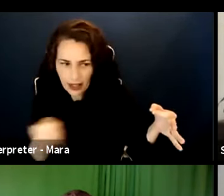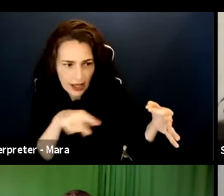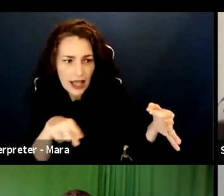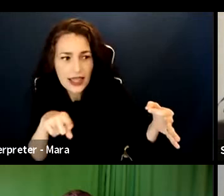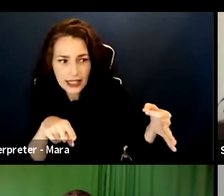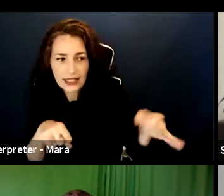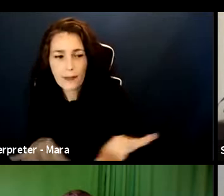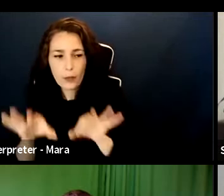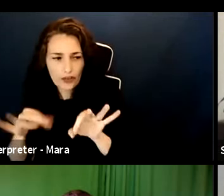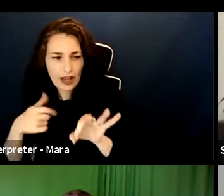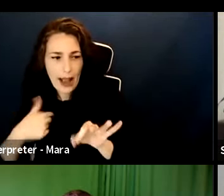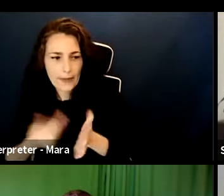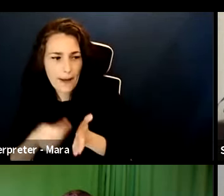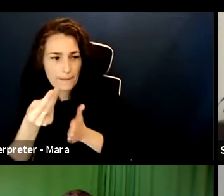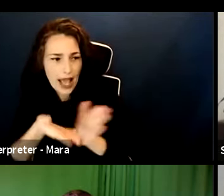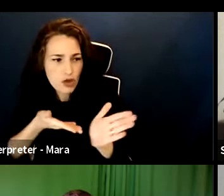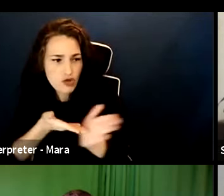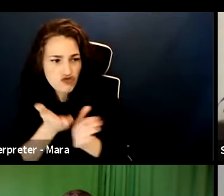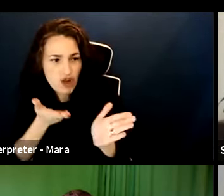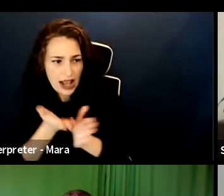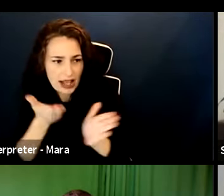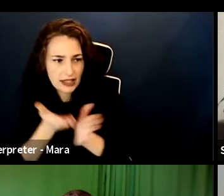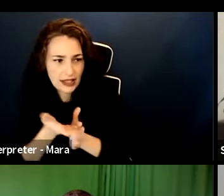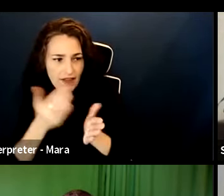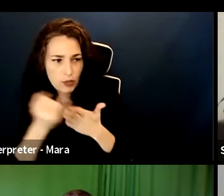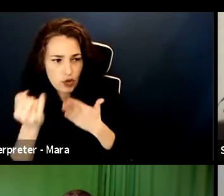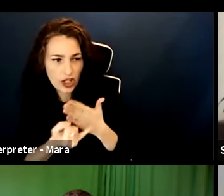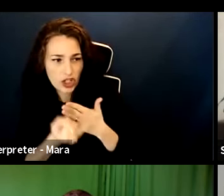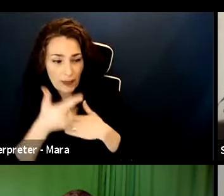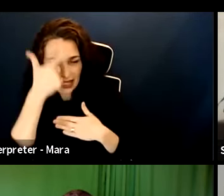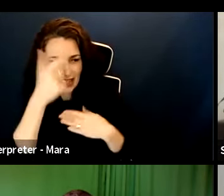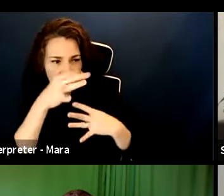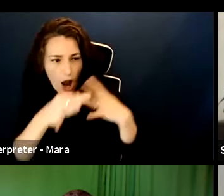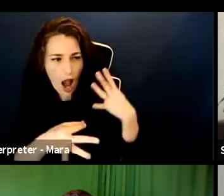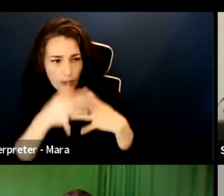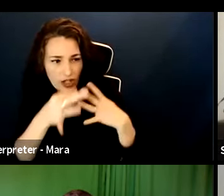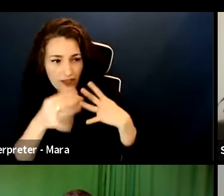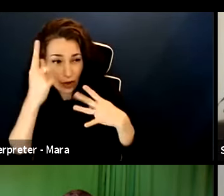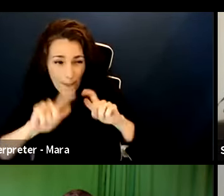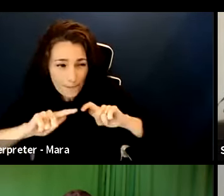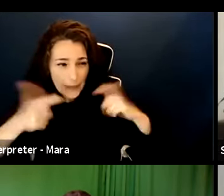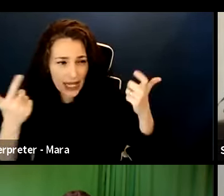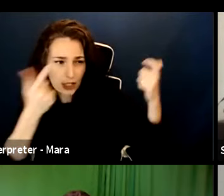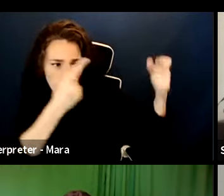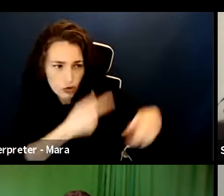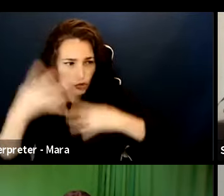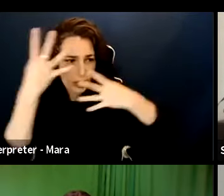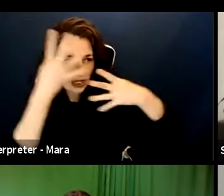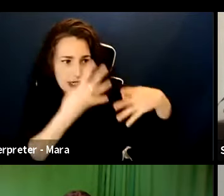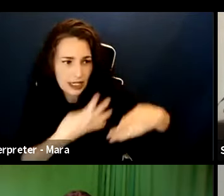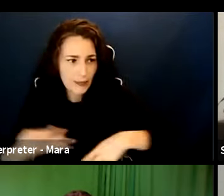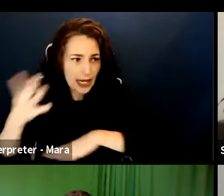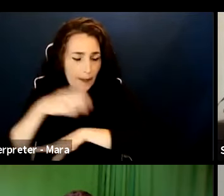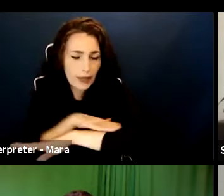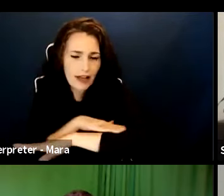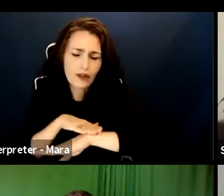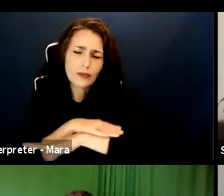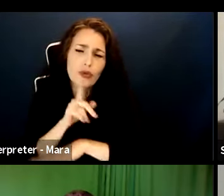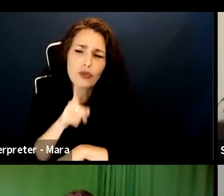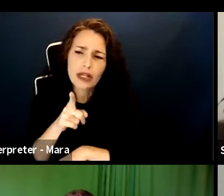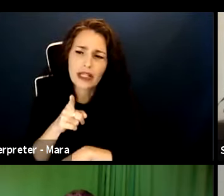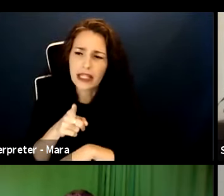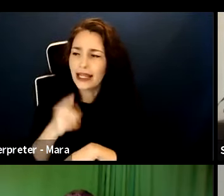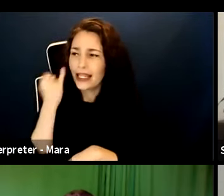been optioned for a major streaming platform. So we're going to max that out. But these are great opportunities for emerging creators, mid-level